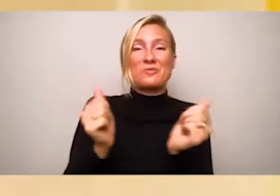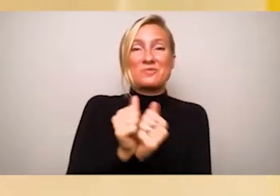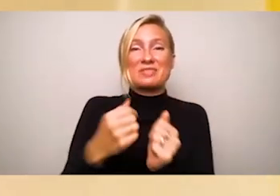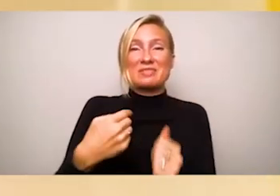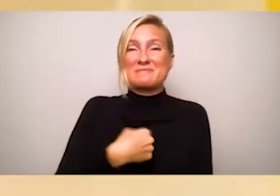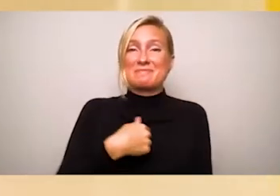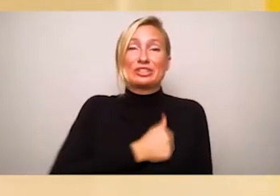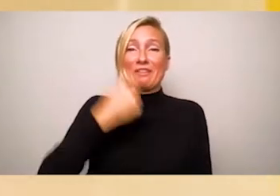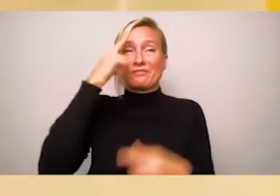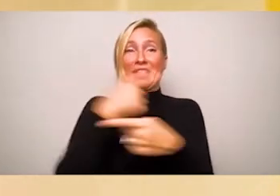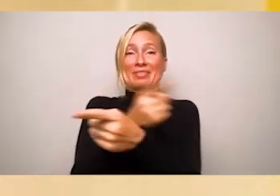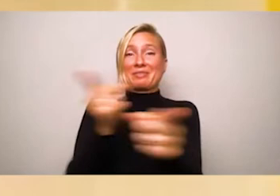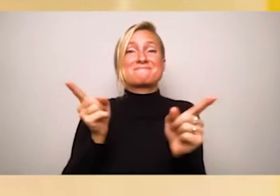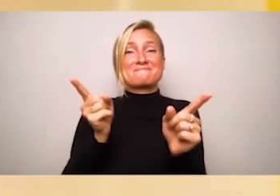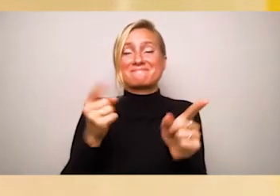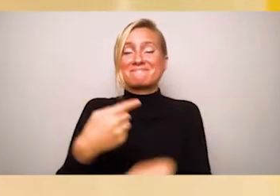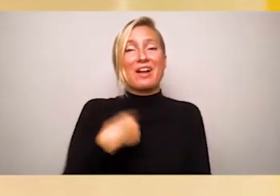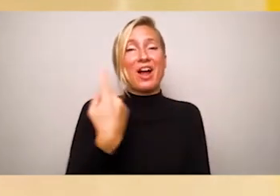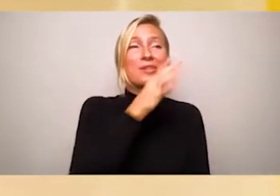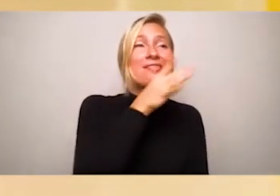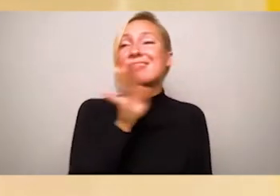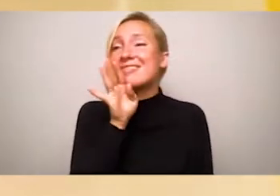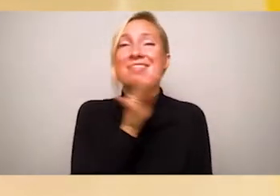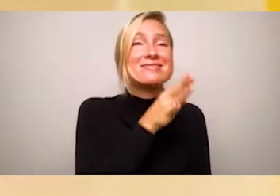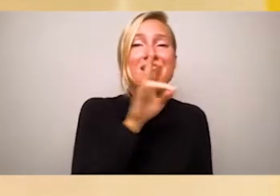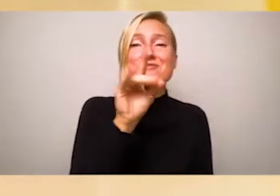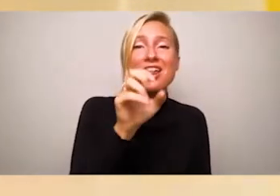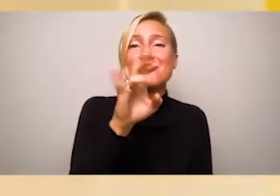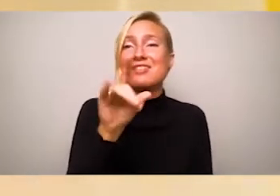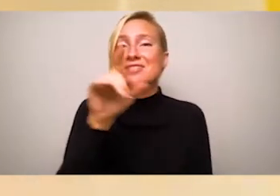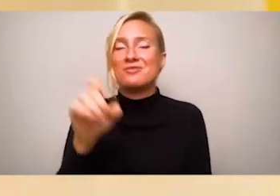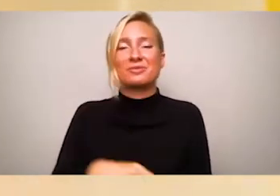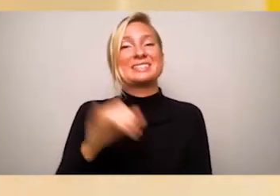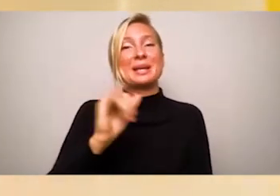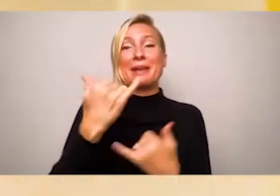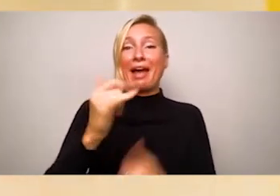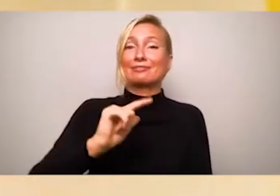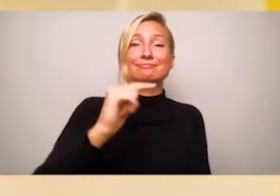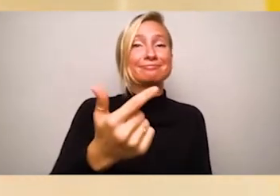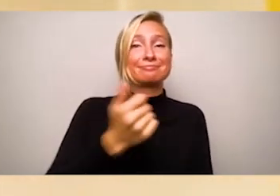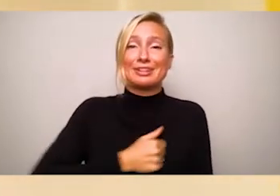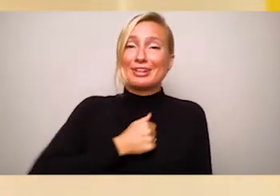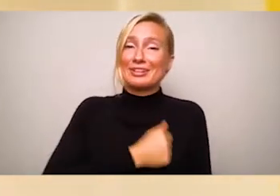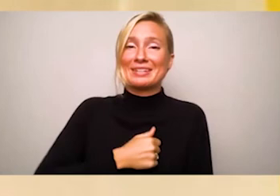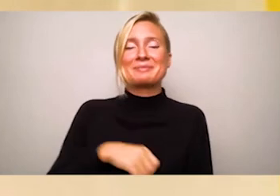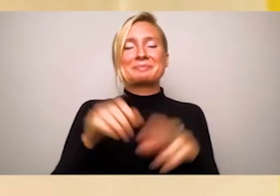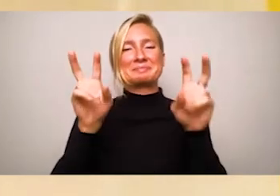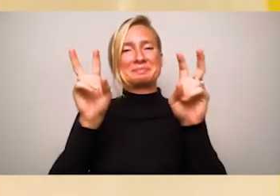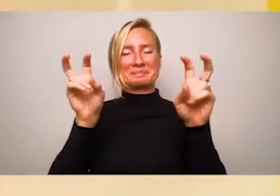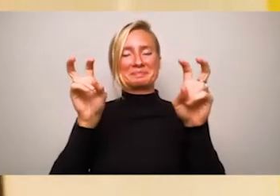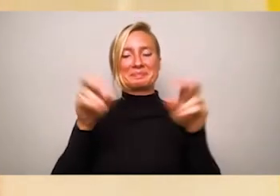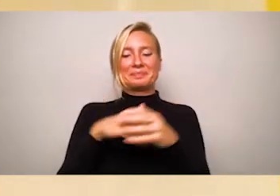you will not be spared. So here it goes. A man had a book worth $40,000.